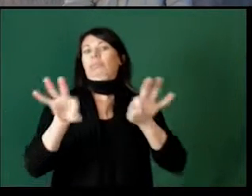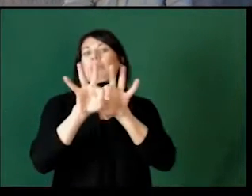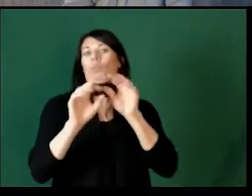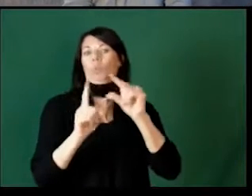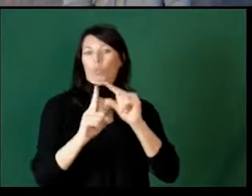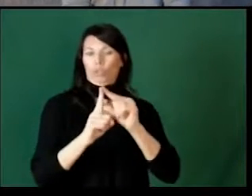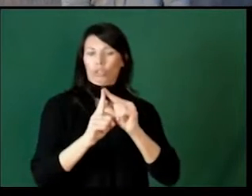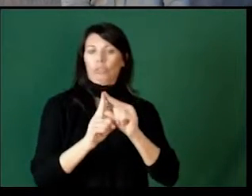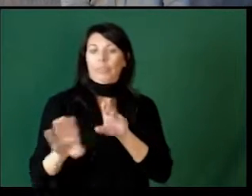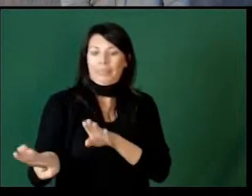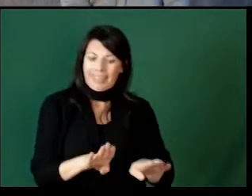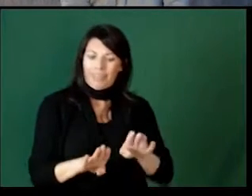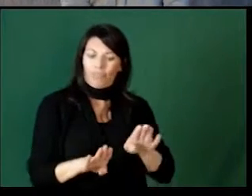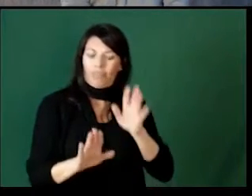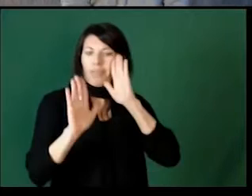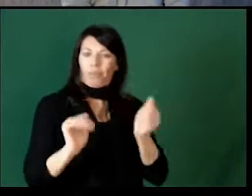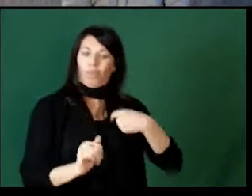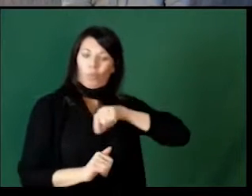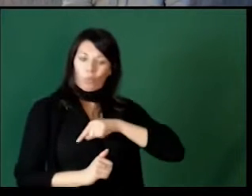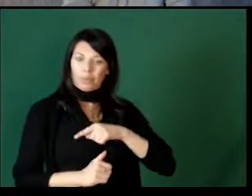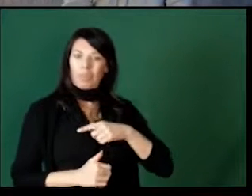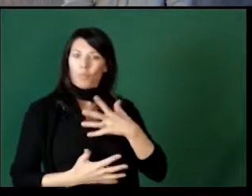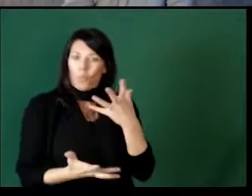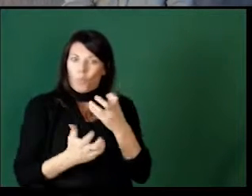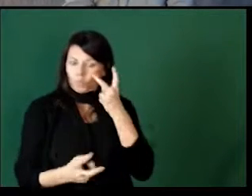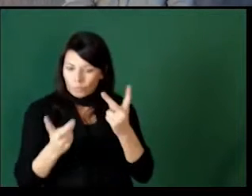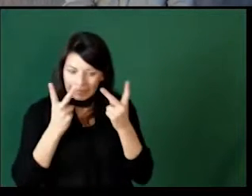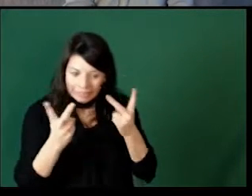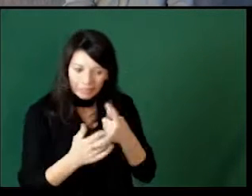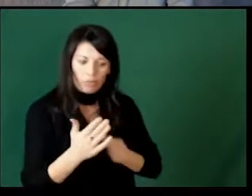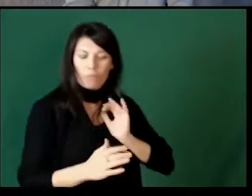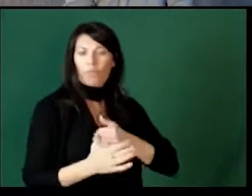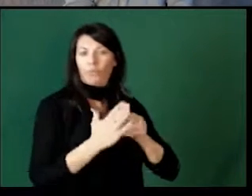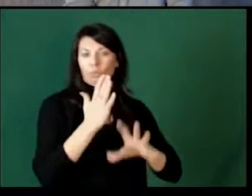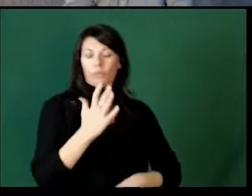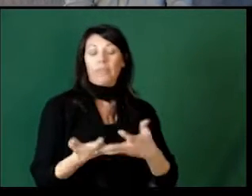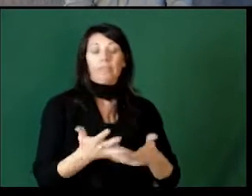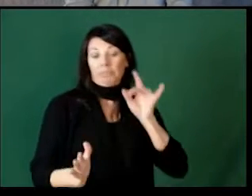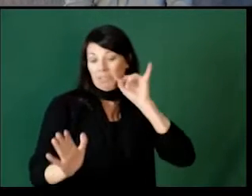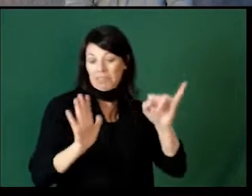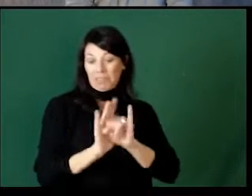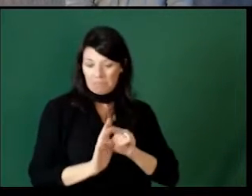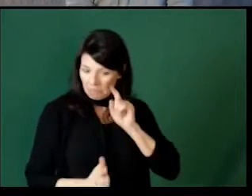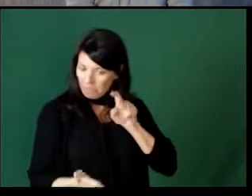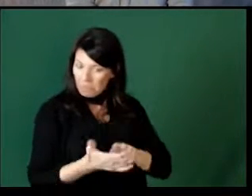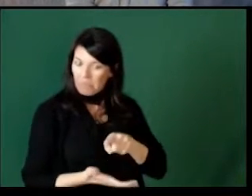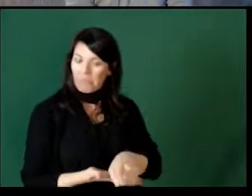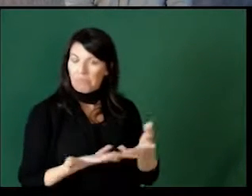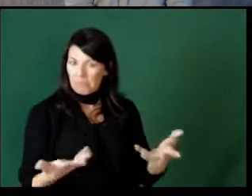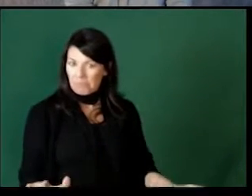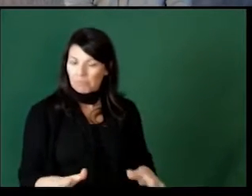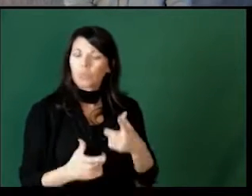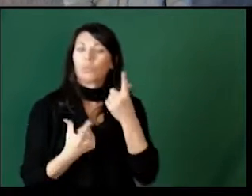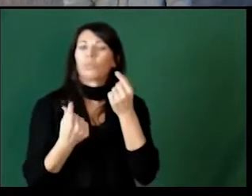Those are some of the key words, behavior expectations that we like to see from our students. Once we have identified them,